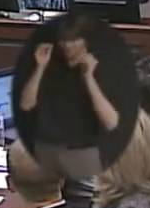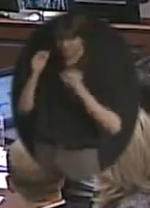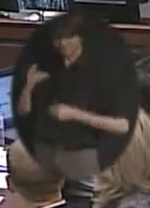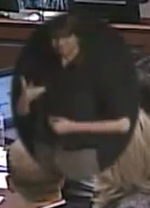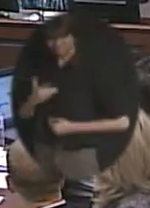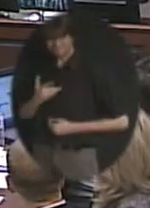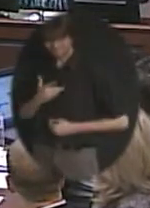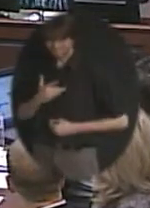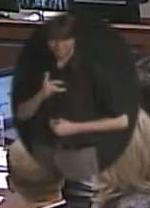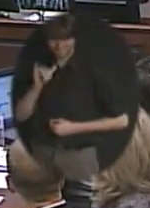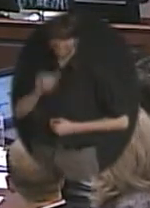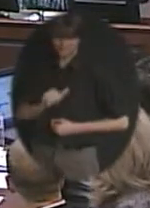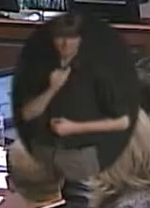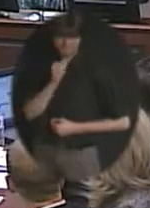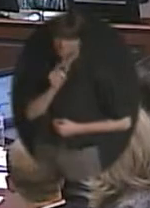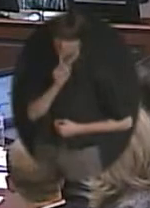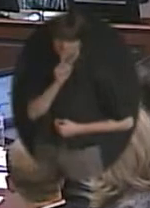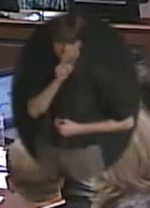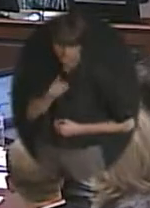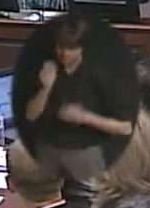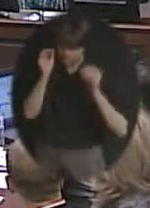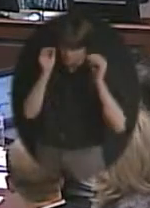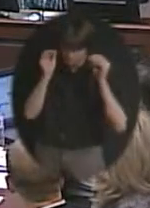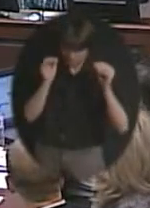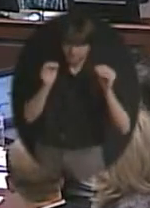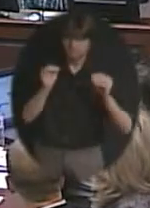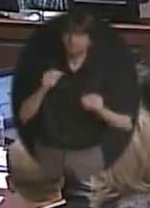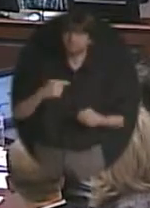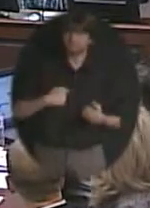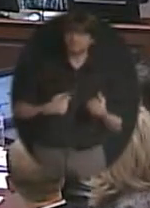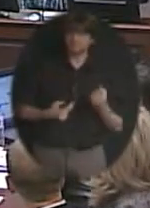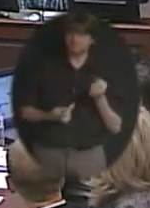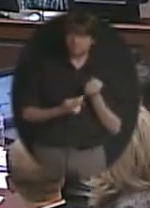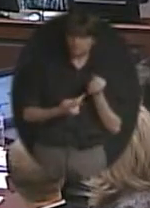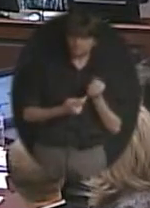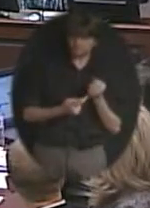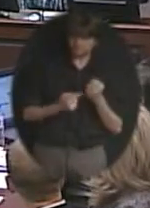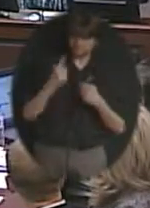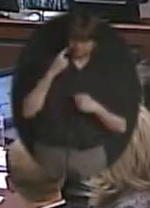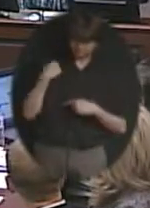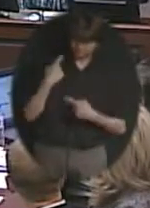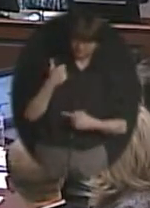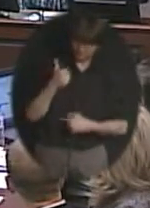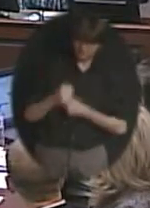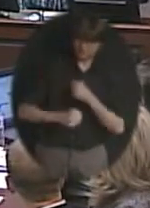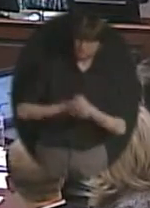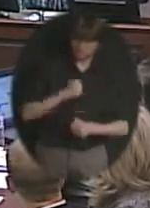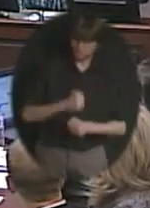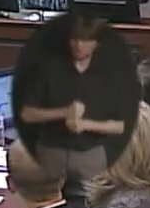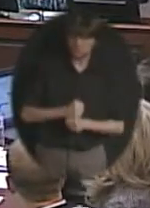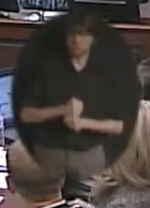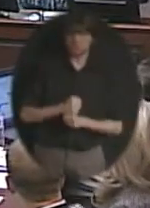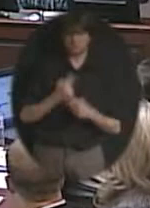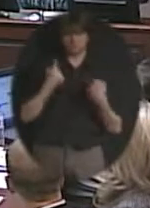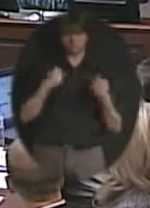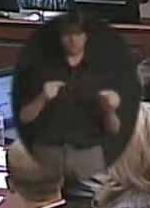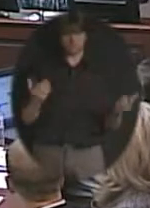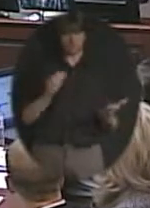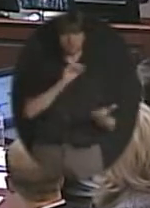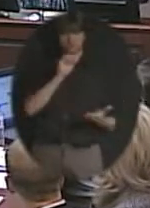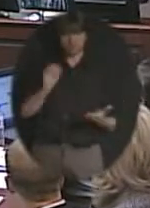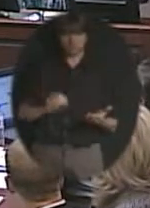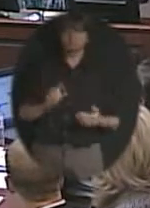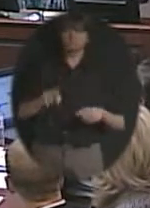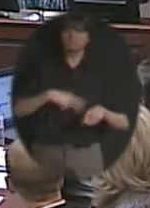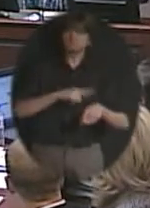an aide and now a teacher here, I've been around Olathe School District for the last decade. And I know that's something that we really strive to do in Olathe. While teachers teach standards